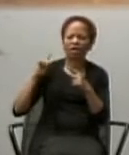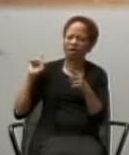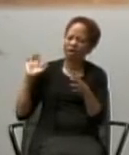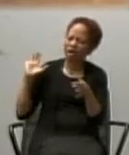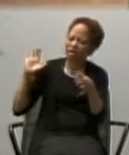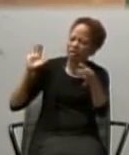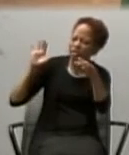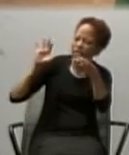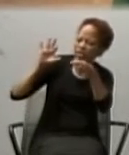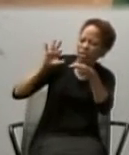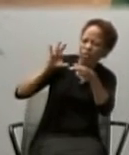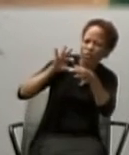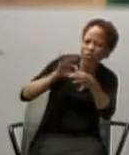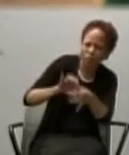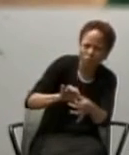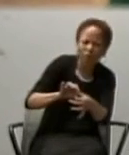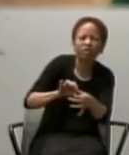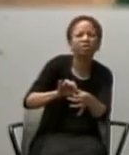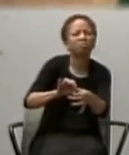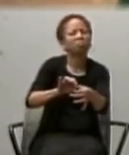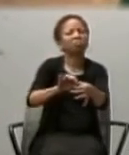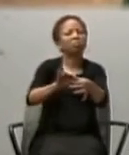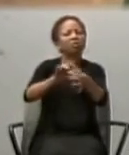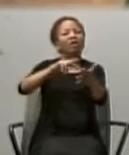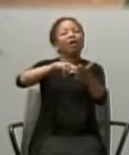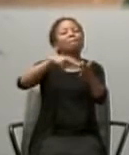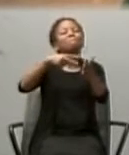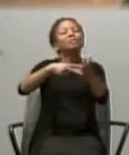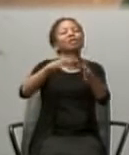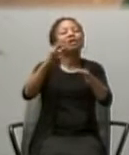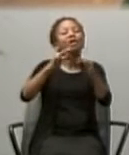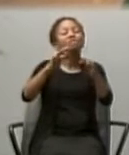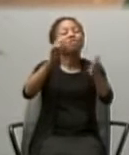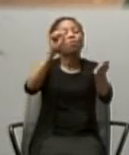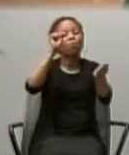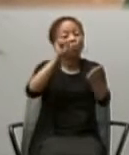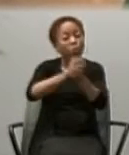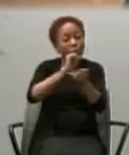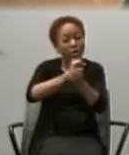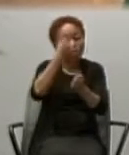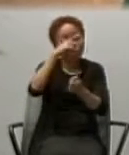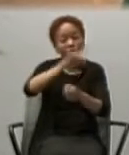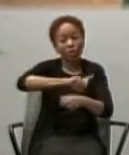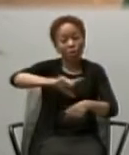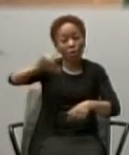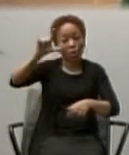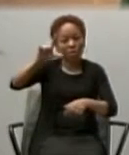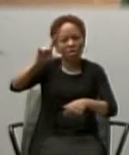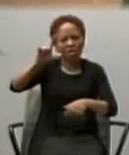that when you're working for the Lord, you need a very thick skin.